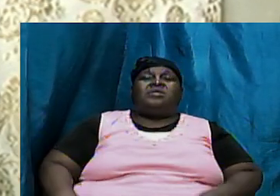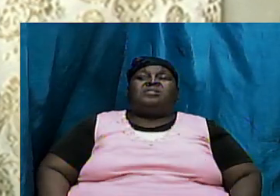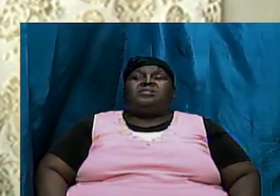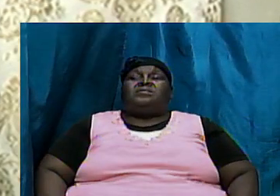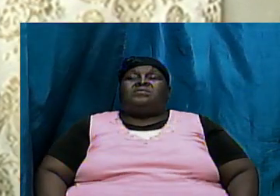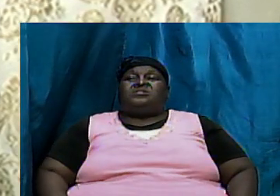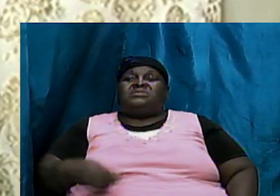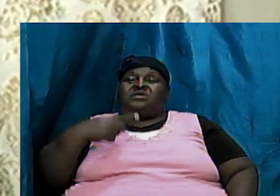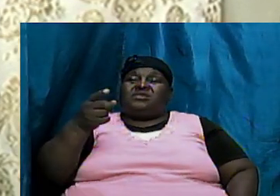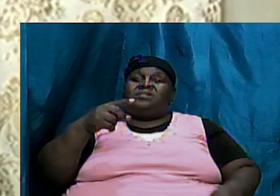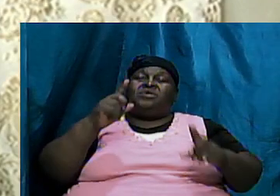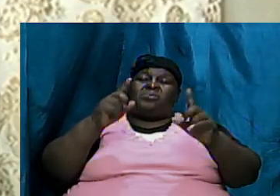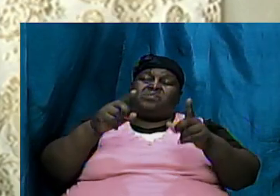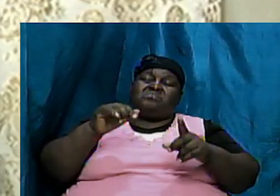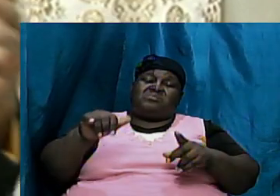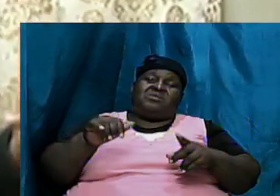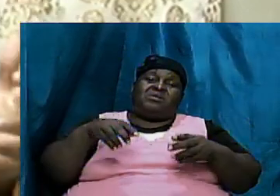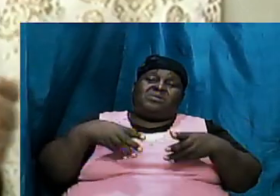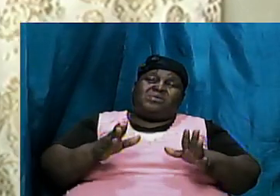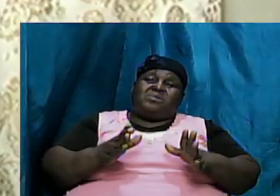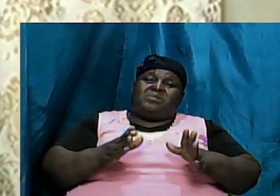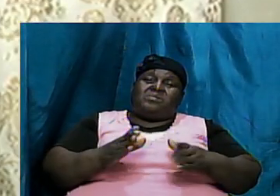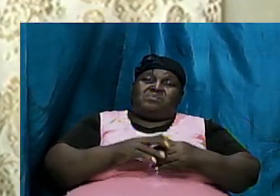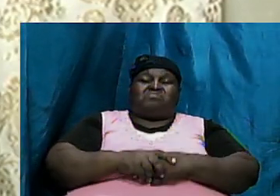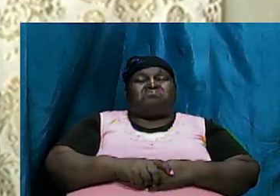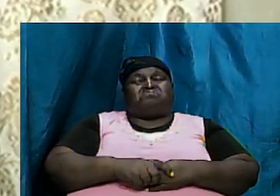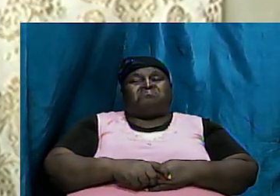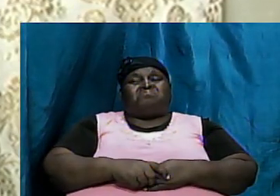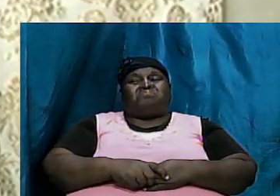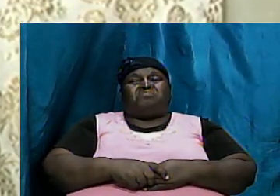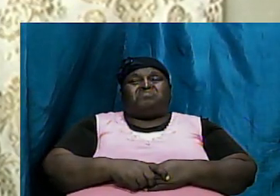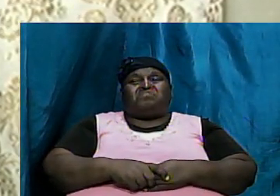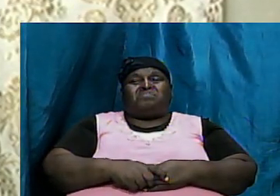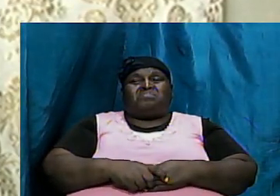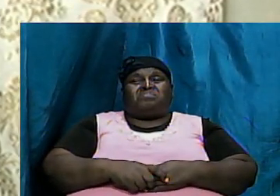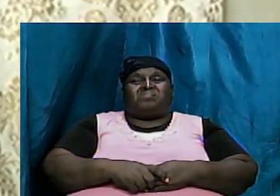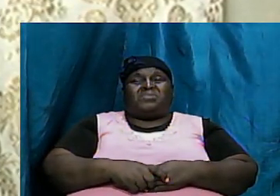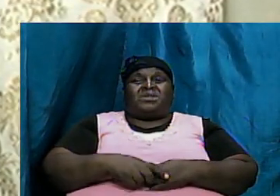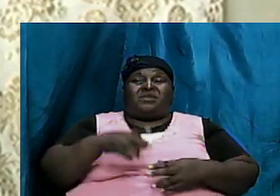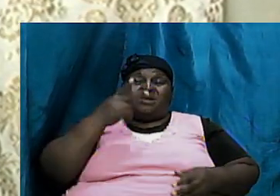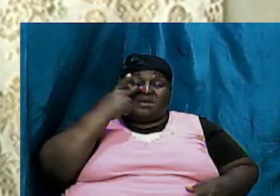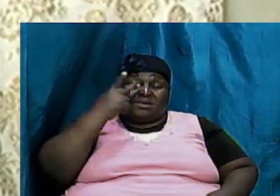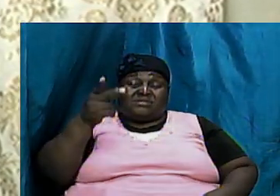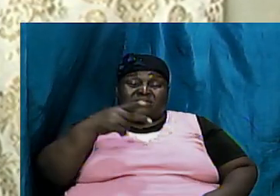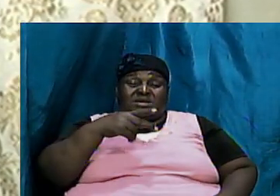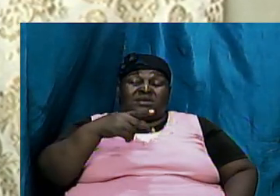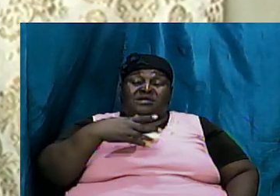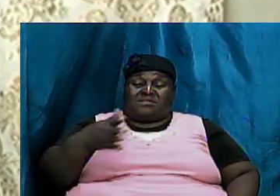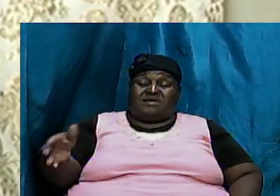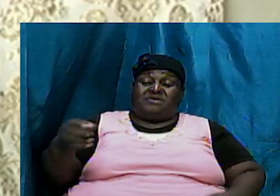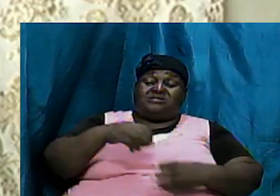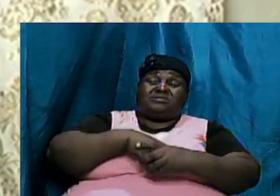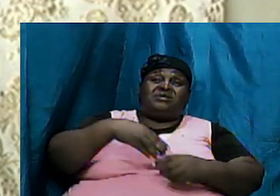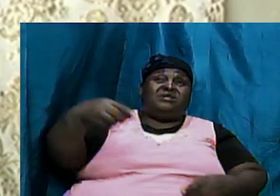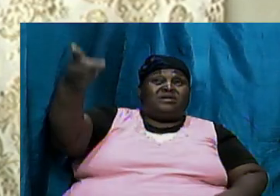and there is a rationale behind that statement so they see things in a circle you know a sign